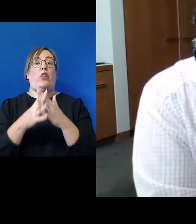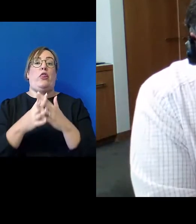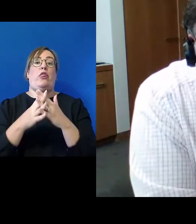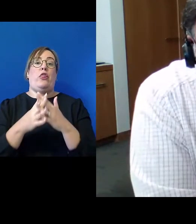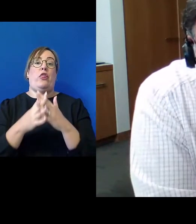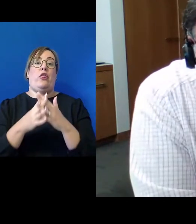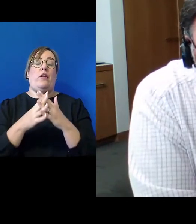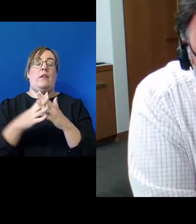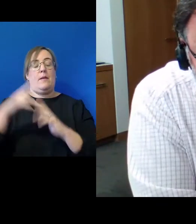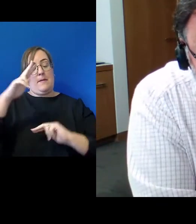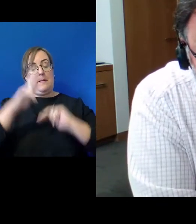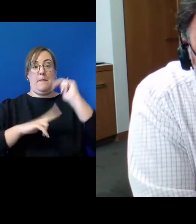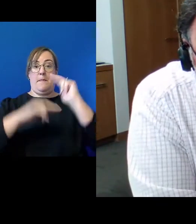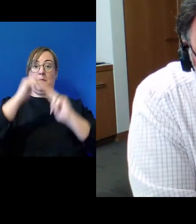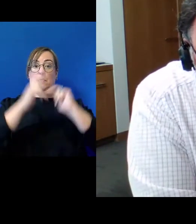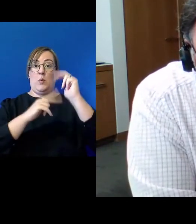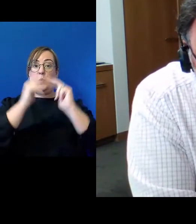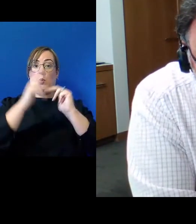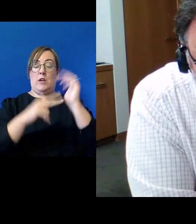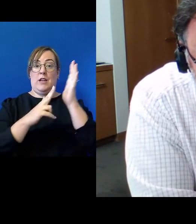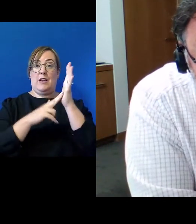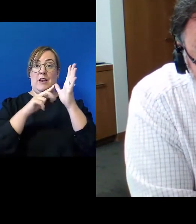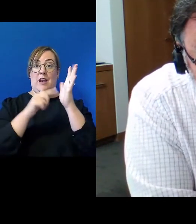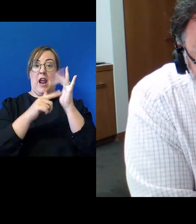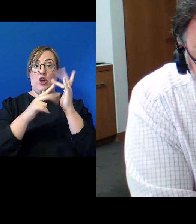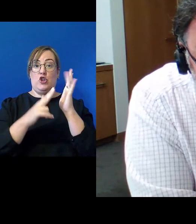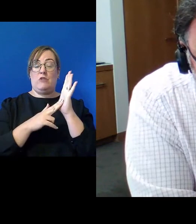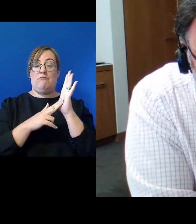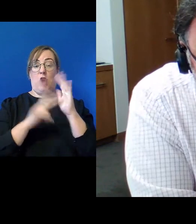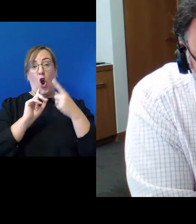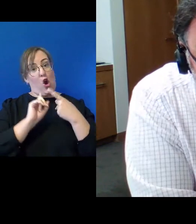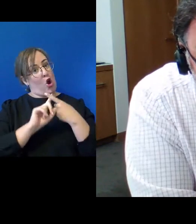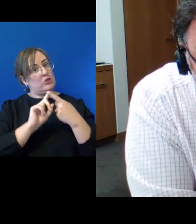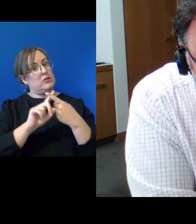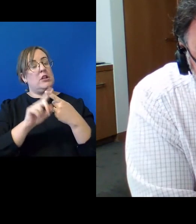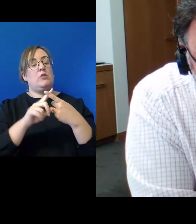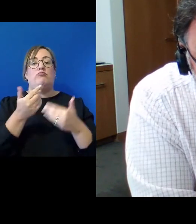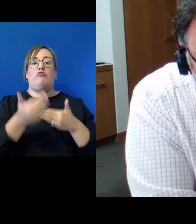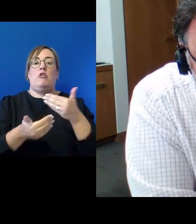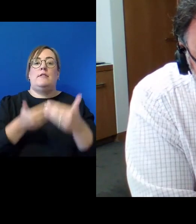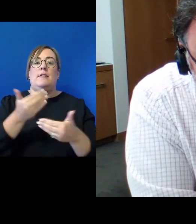Nation-building is nothing if not a constant work in progress and after a generation